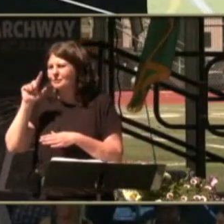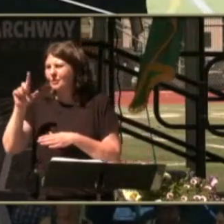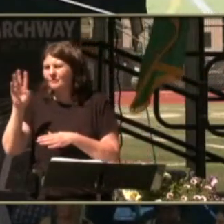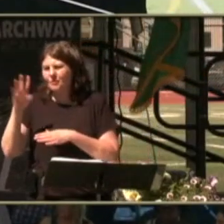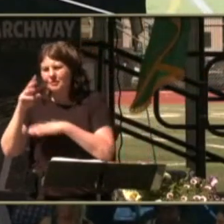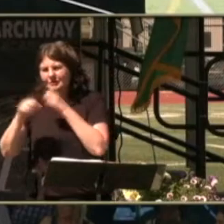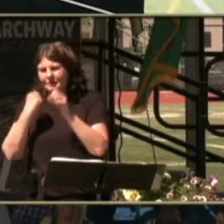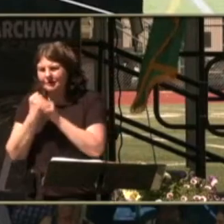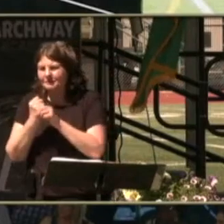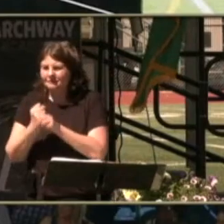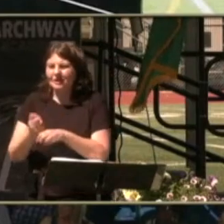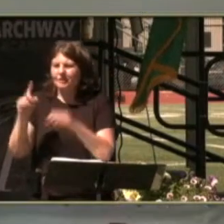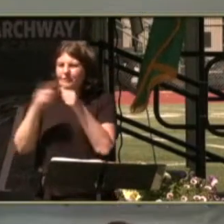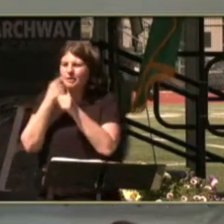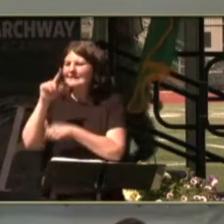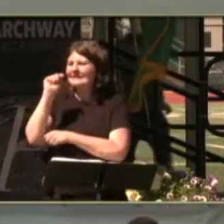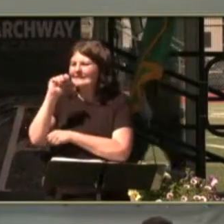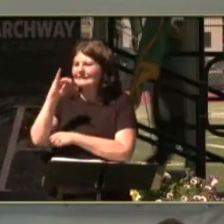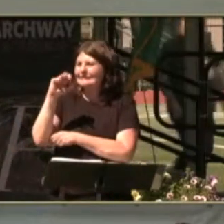diploma to Timothy Batarse